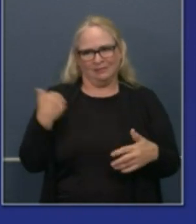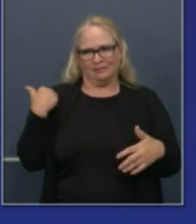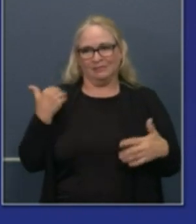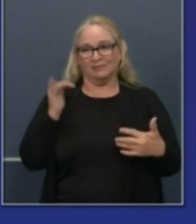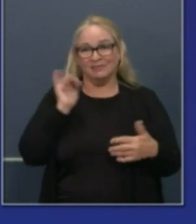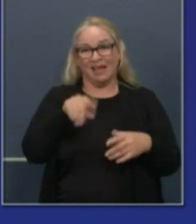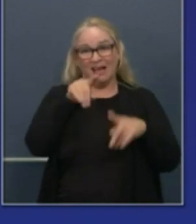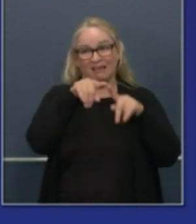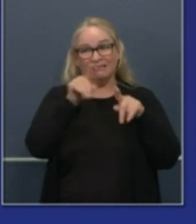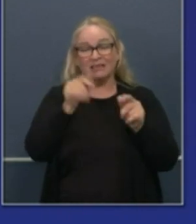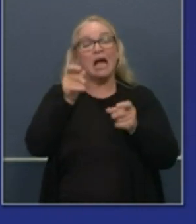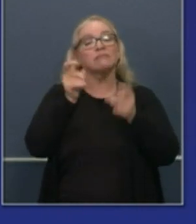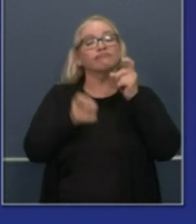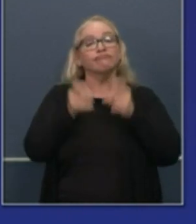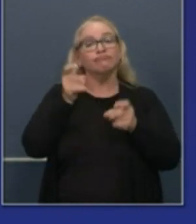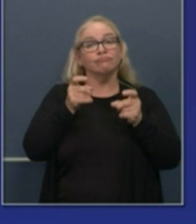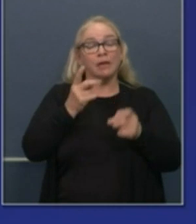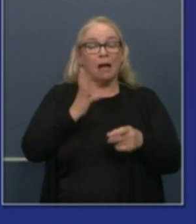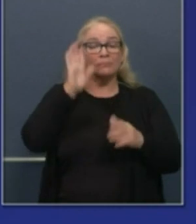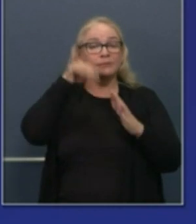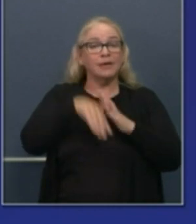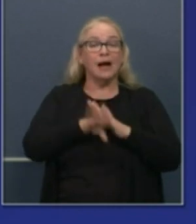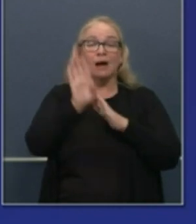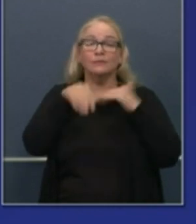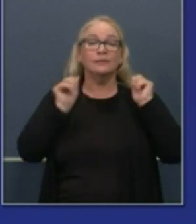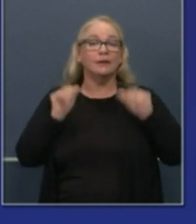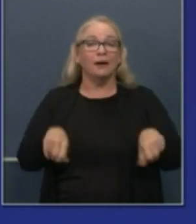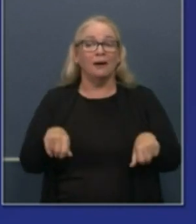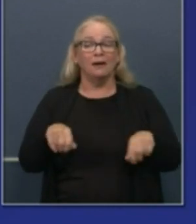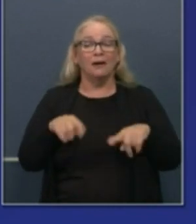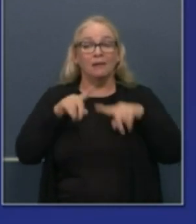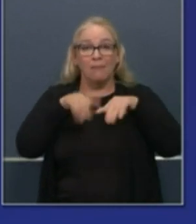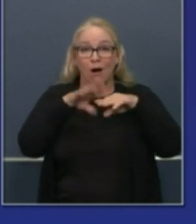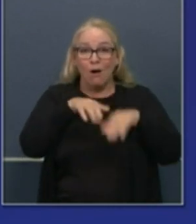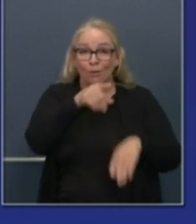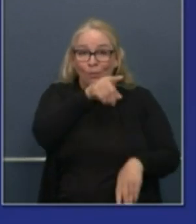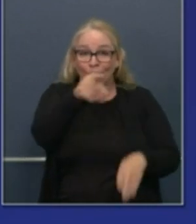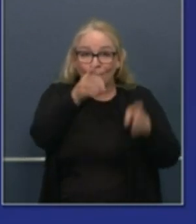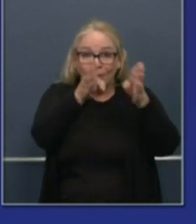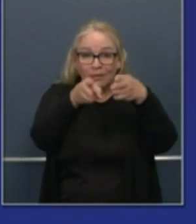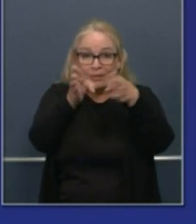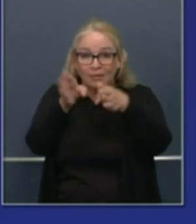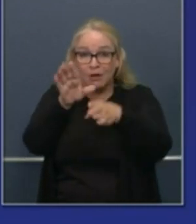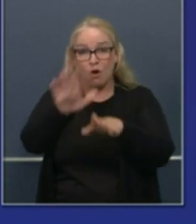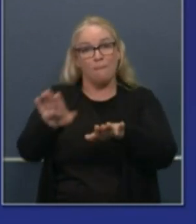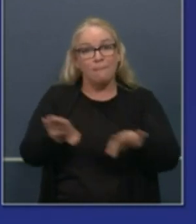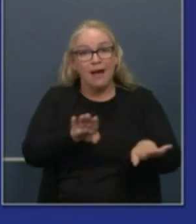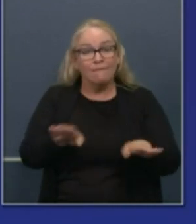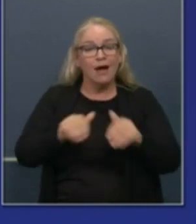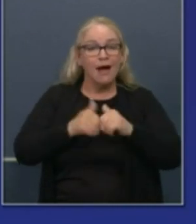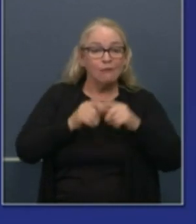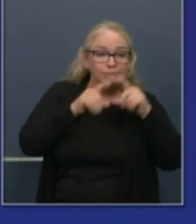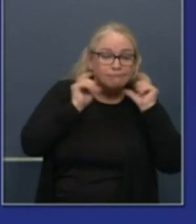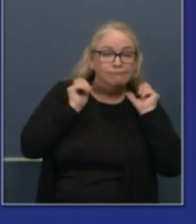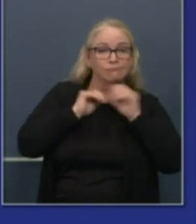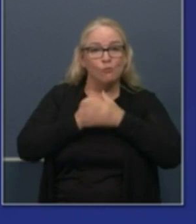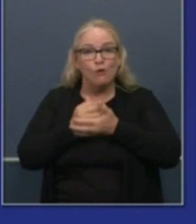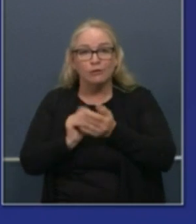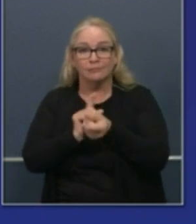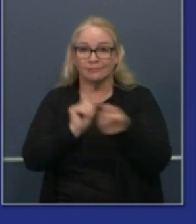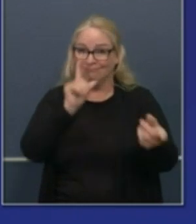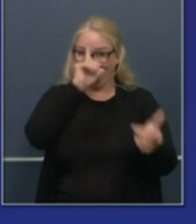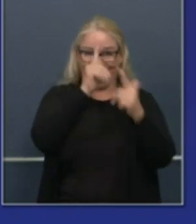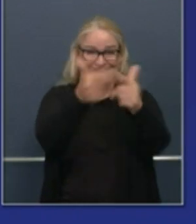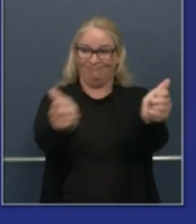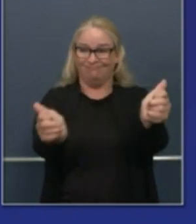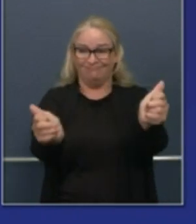very very quickly again depending on our personal behavior some total of which will determine the